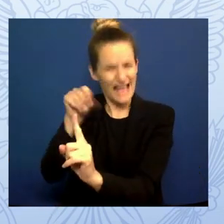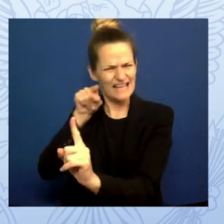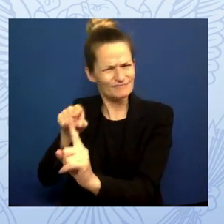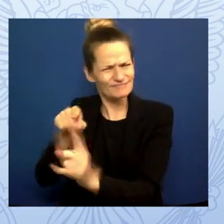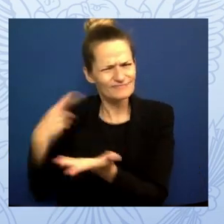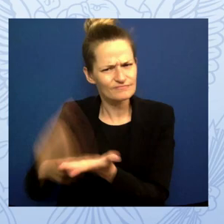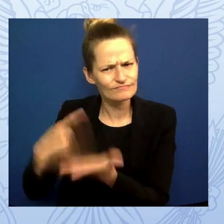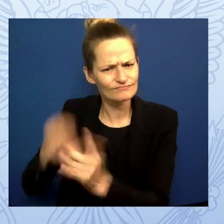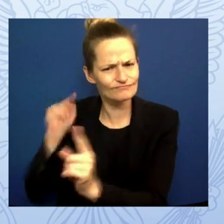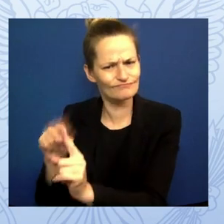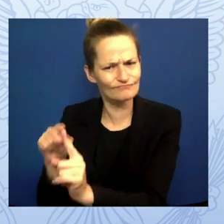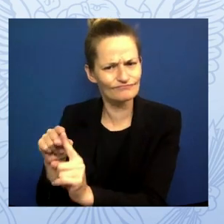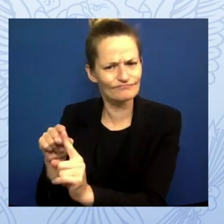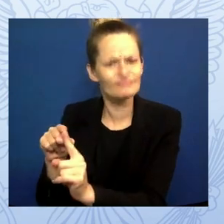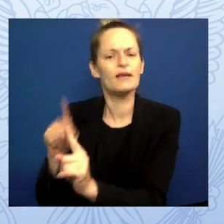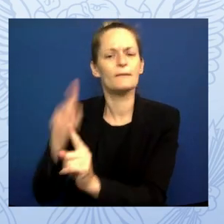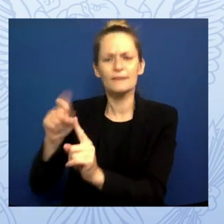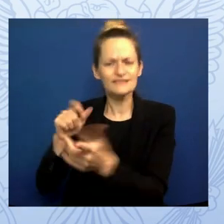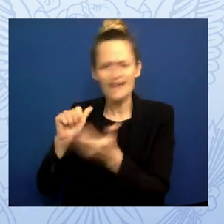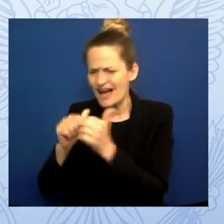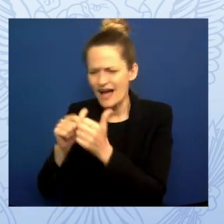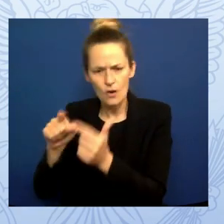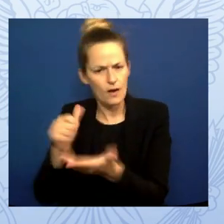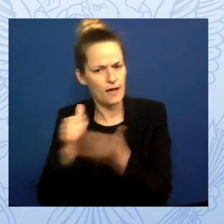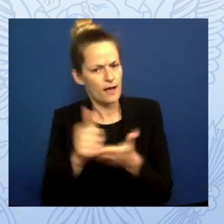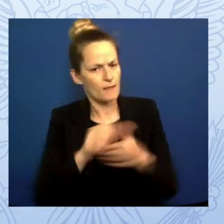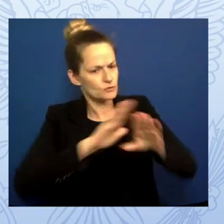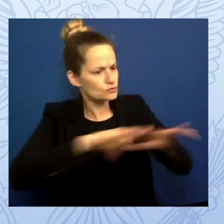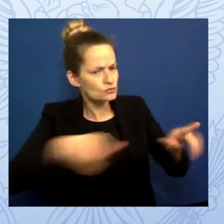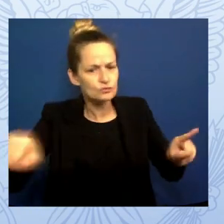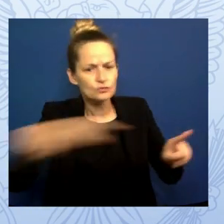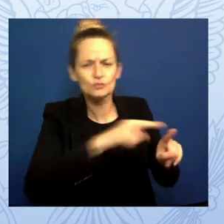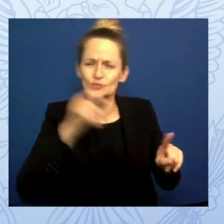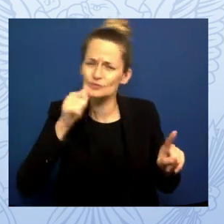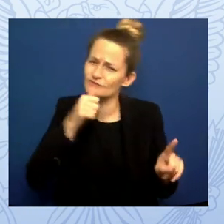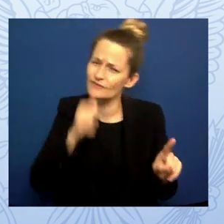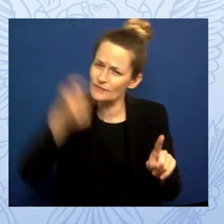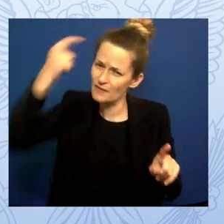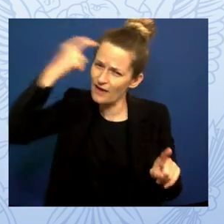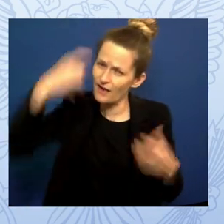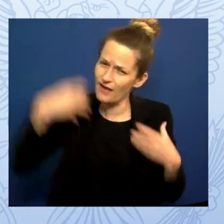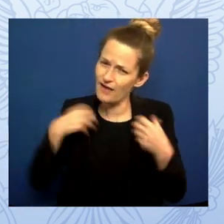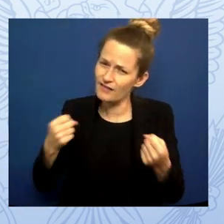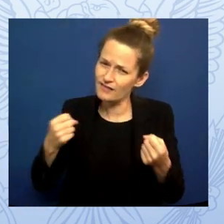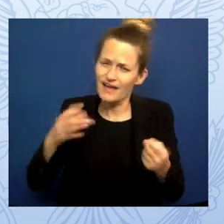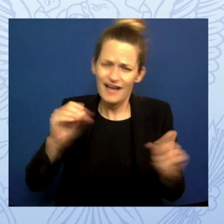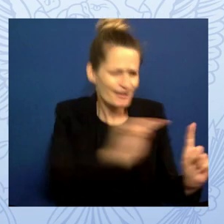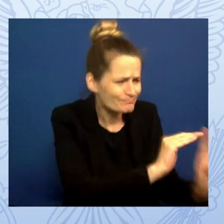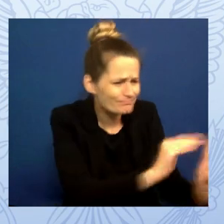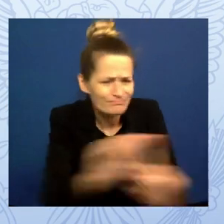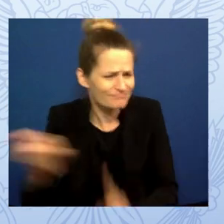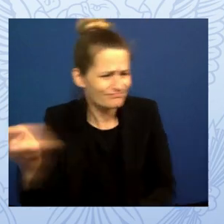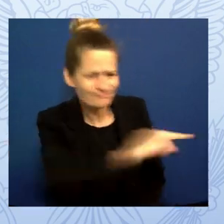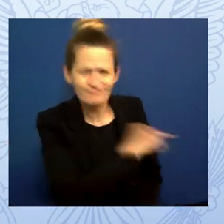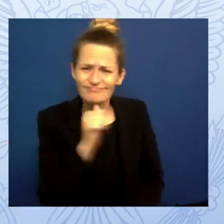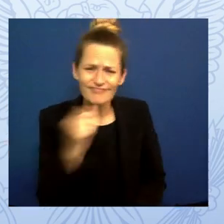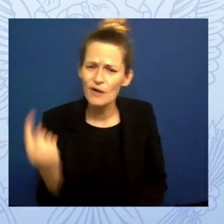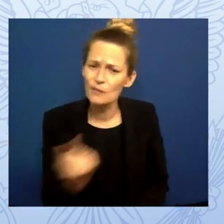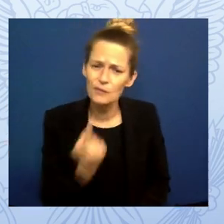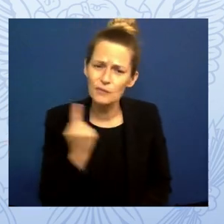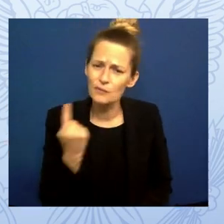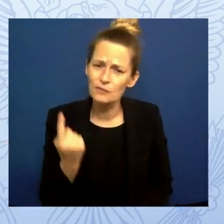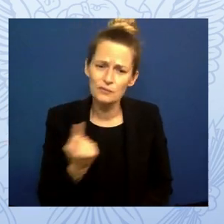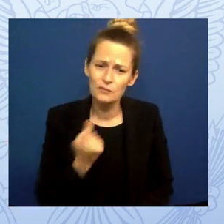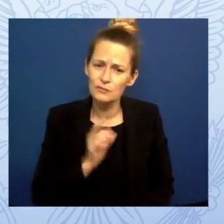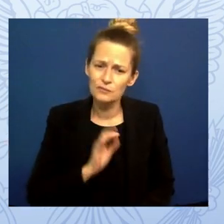understand that they are not alone. None of us are. So I